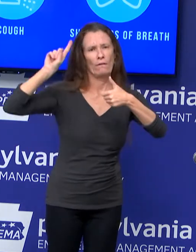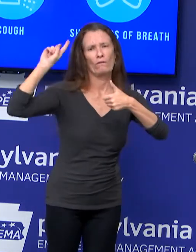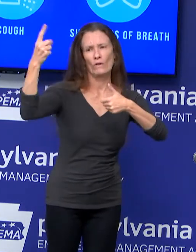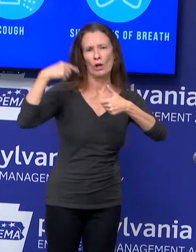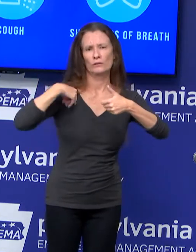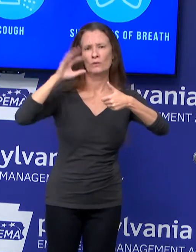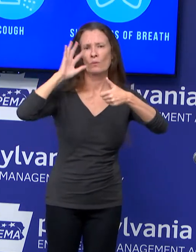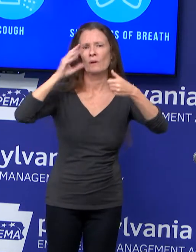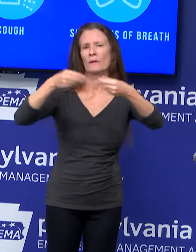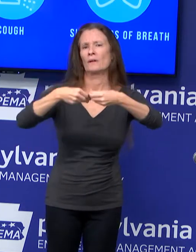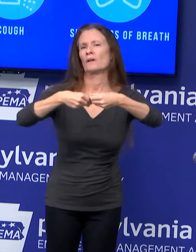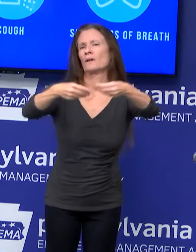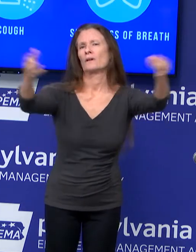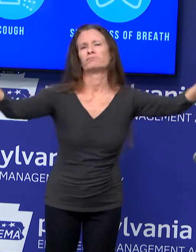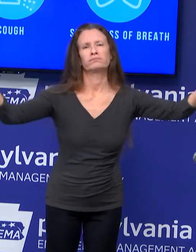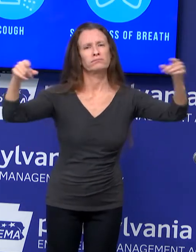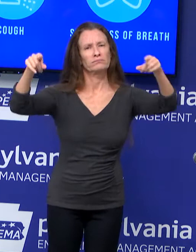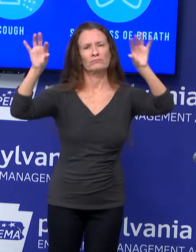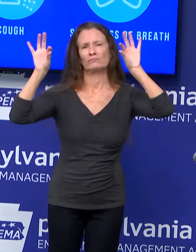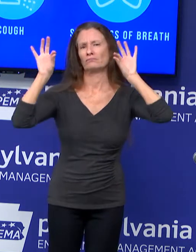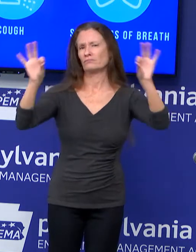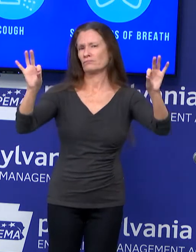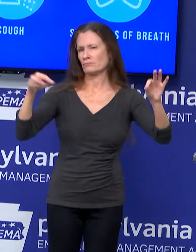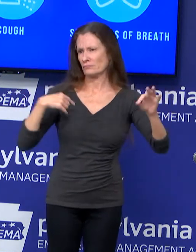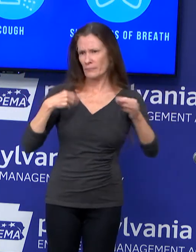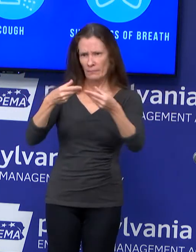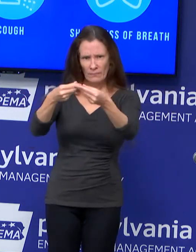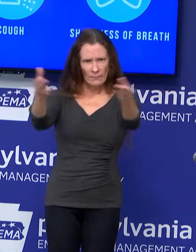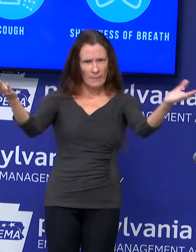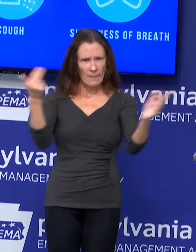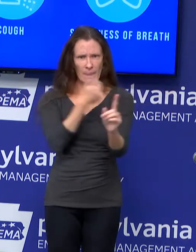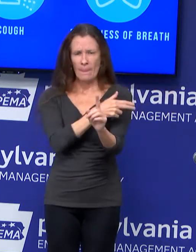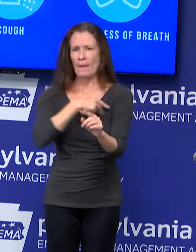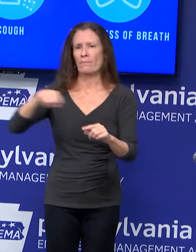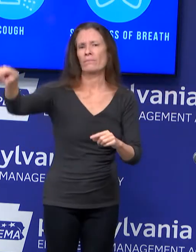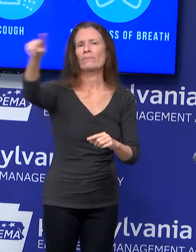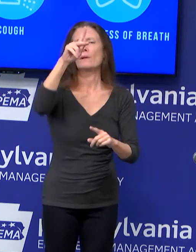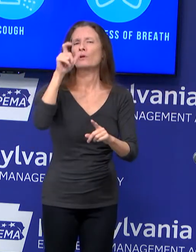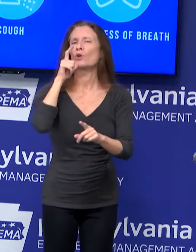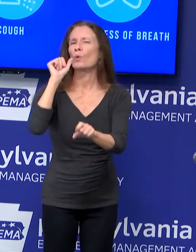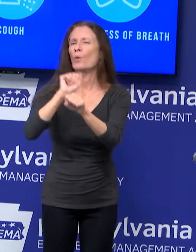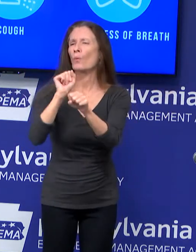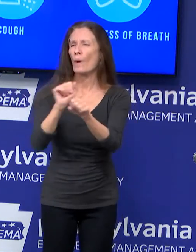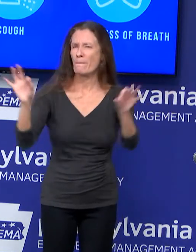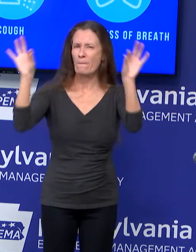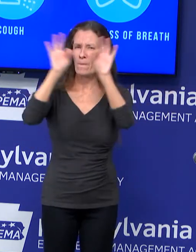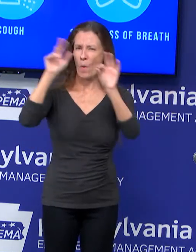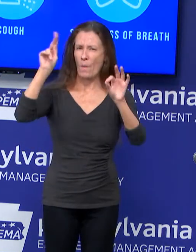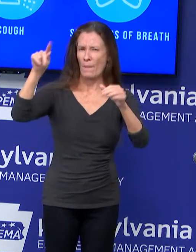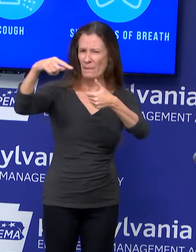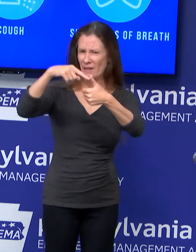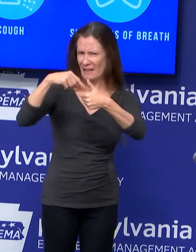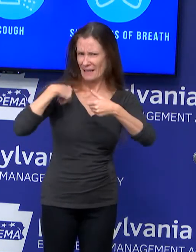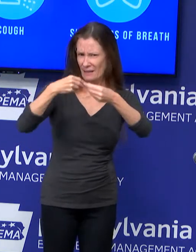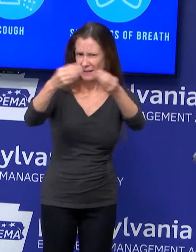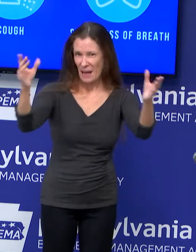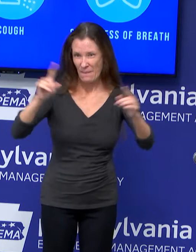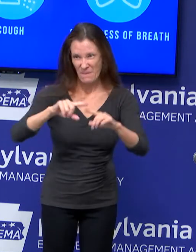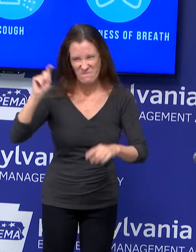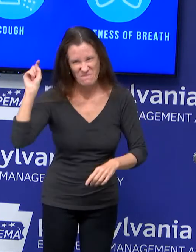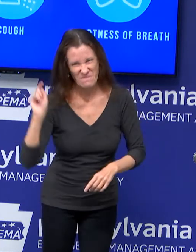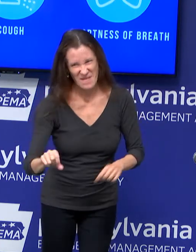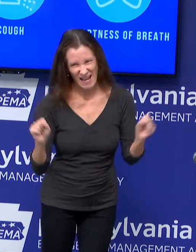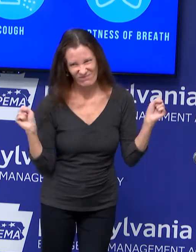our excellent health systems that have the capacity to immunize large amounts of people and have those refrigeration capacities.